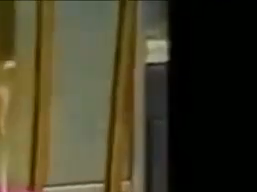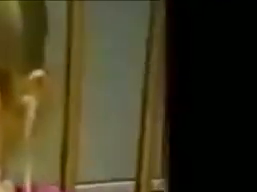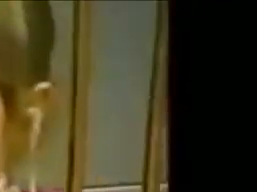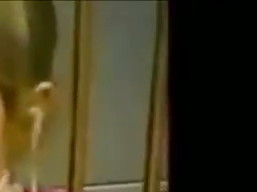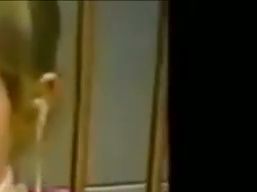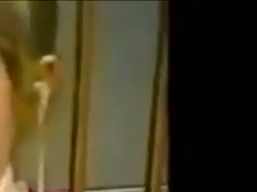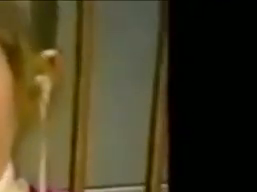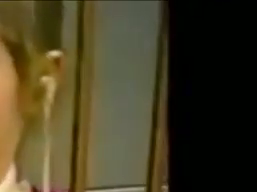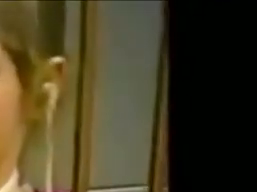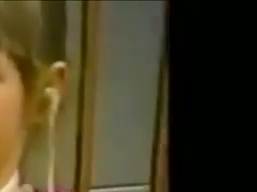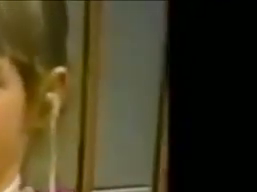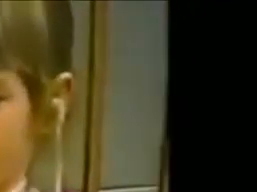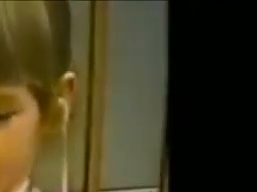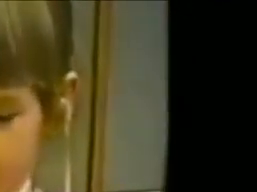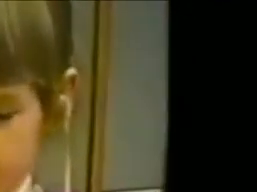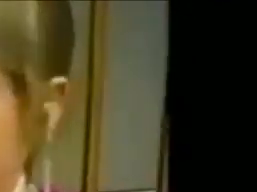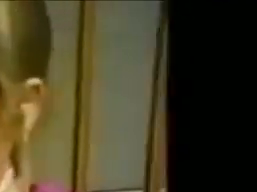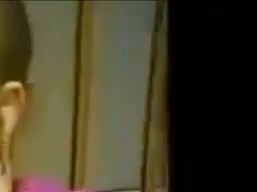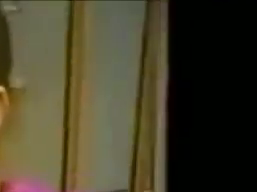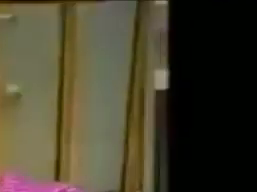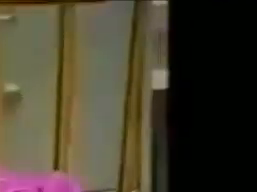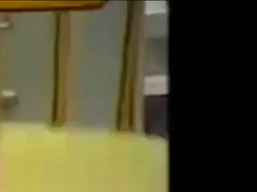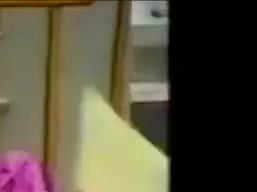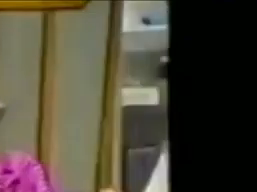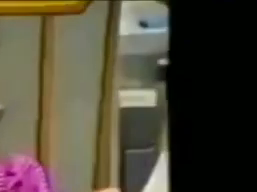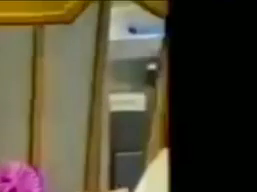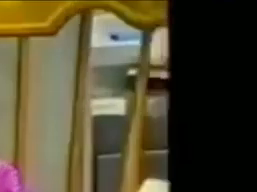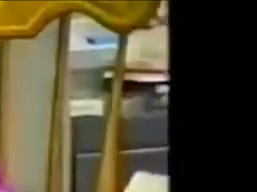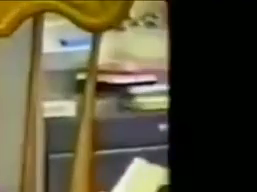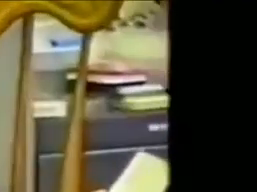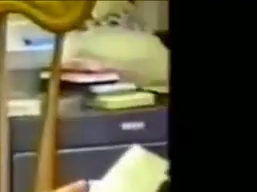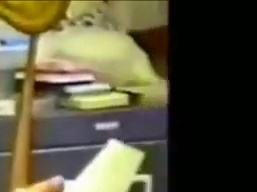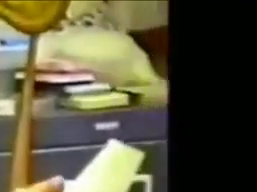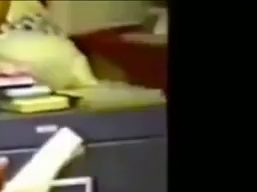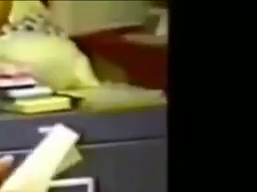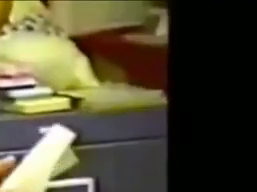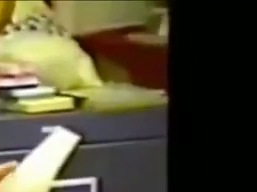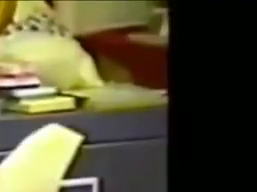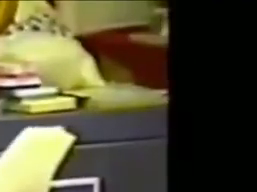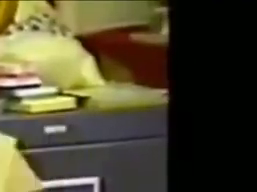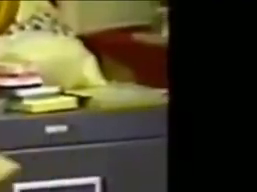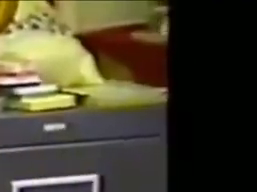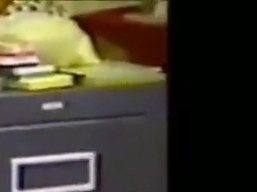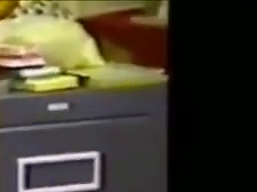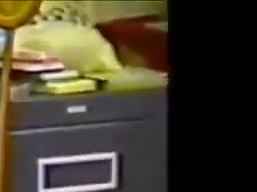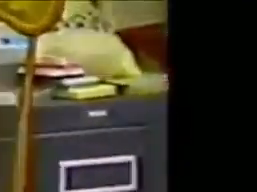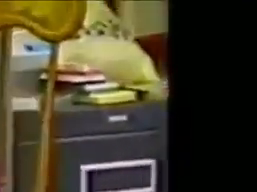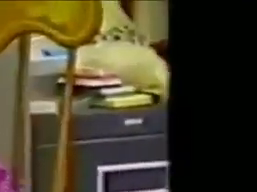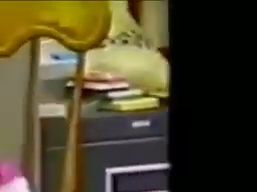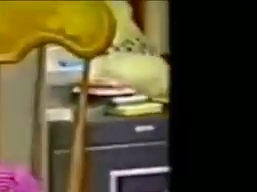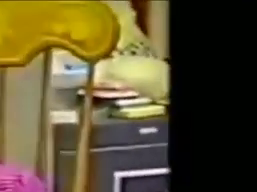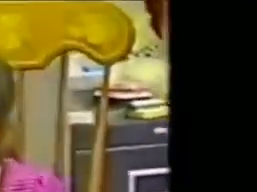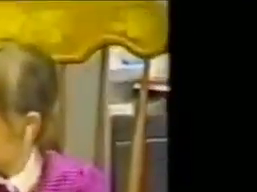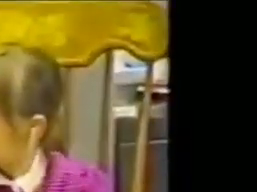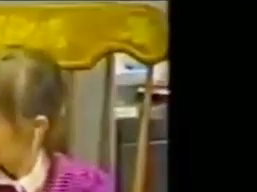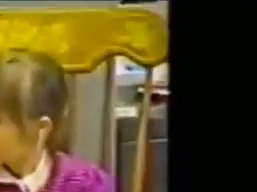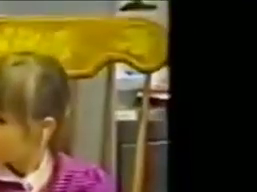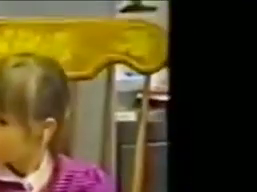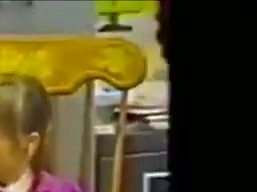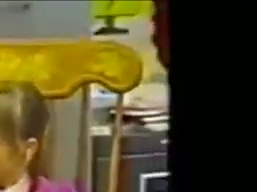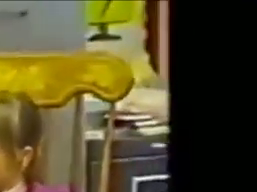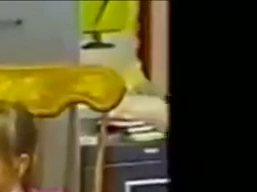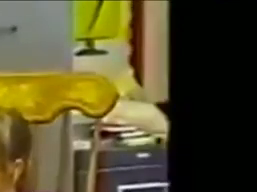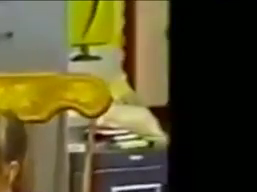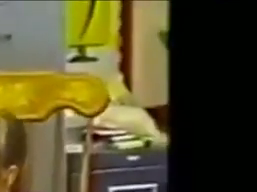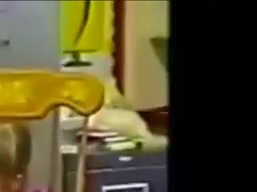Shefu? Shefu? Do you plan to publish this? Yes. Remember I told you on the back. Yes, I plan to publish it.